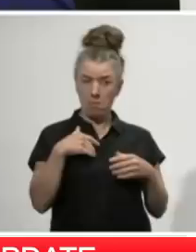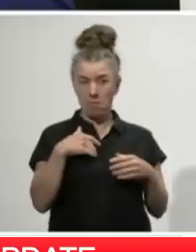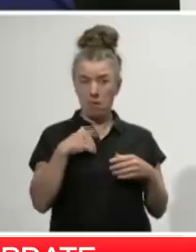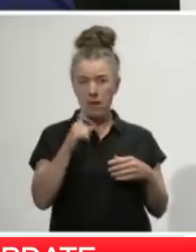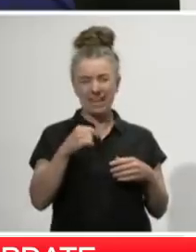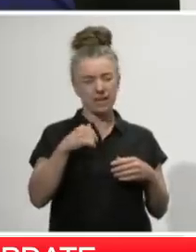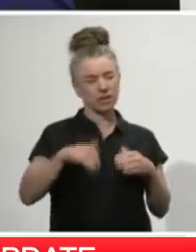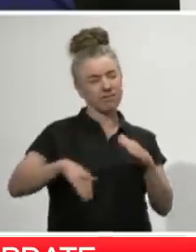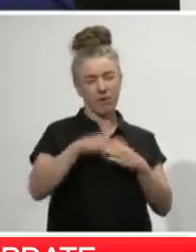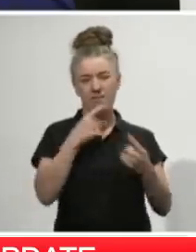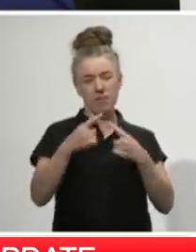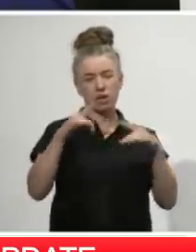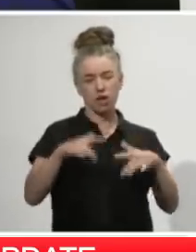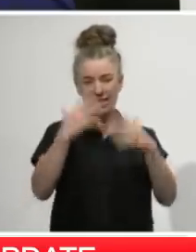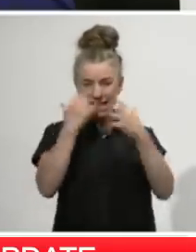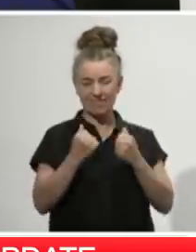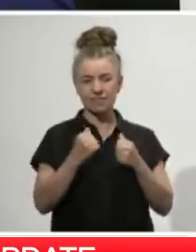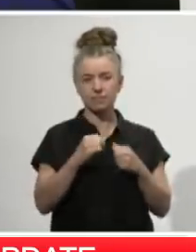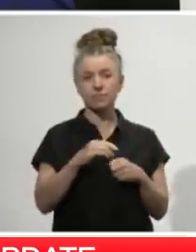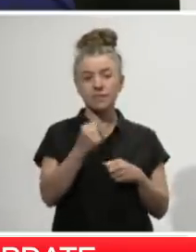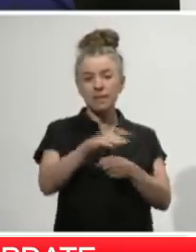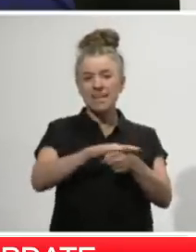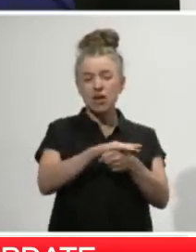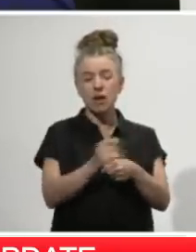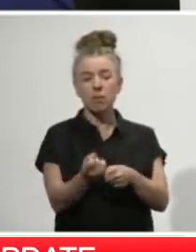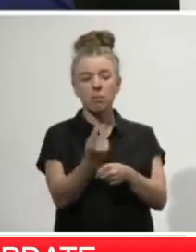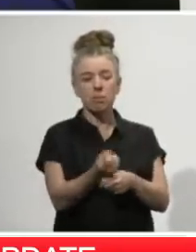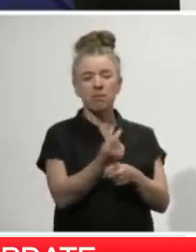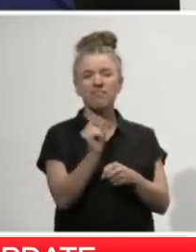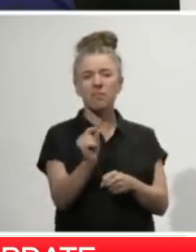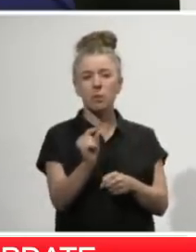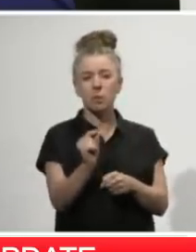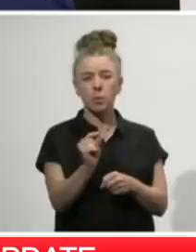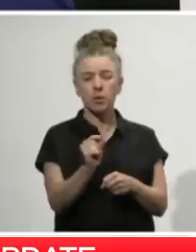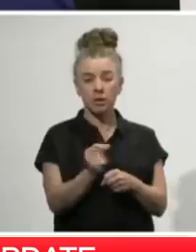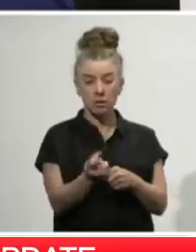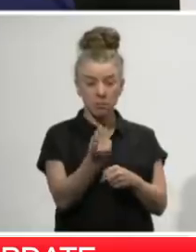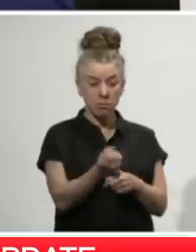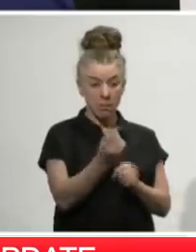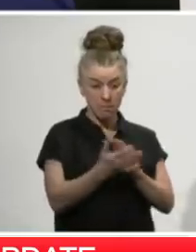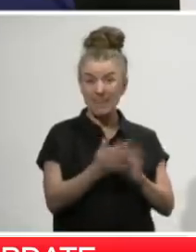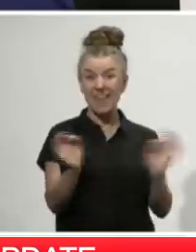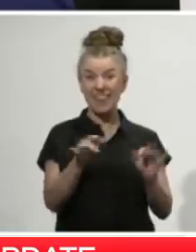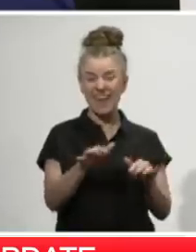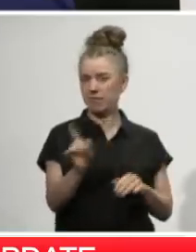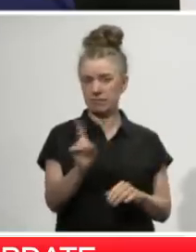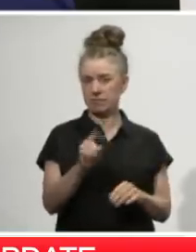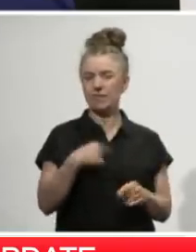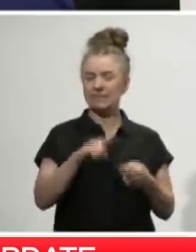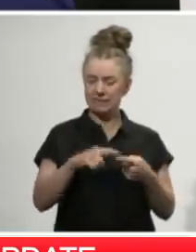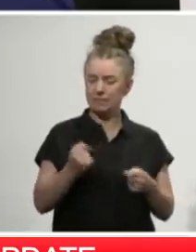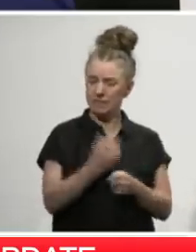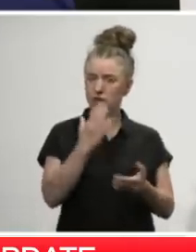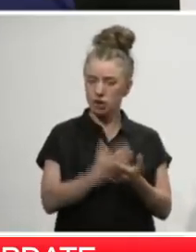especially true in areas with low case numbers. Absence of evidence is not evidence of absence. We need to be absolutely